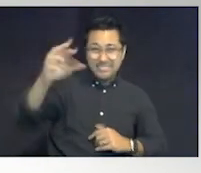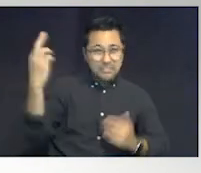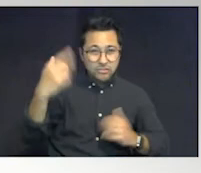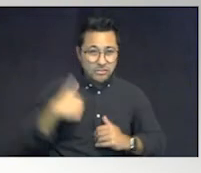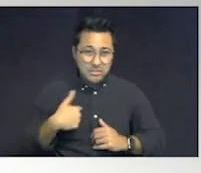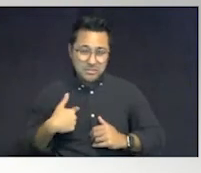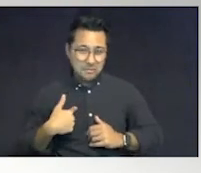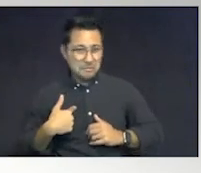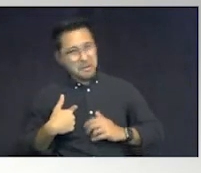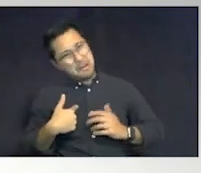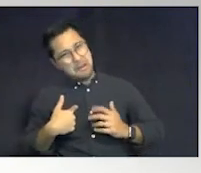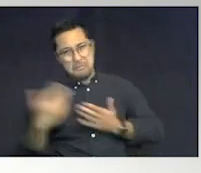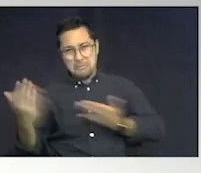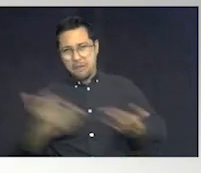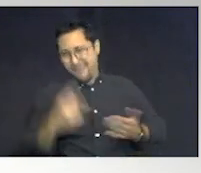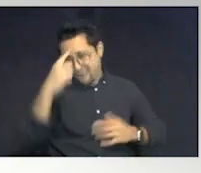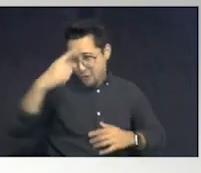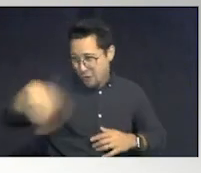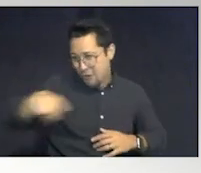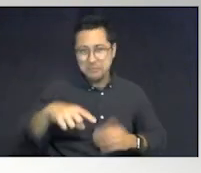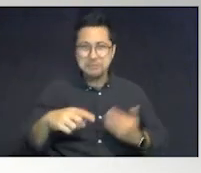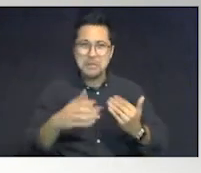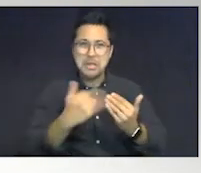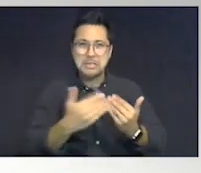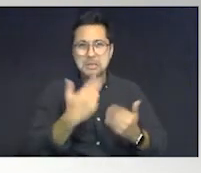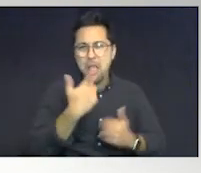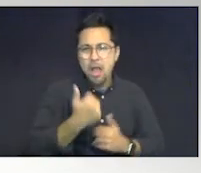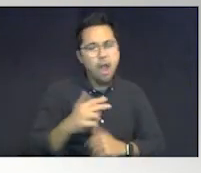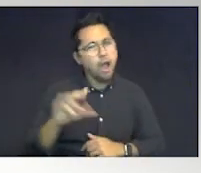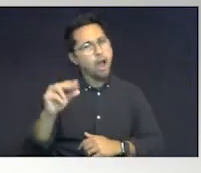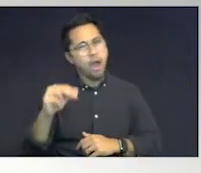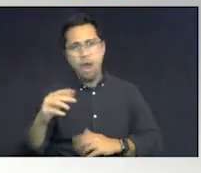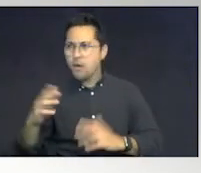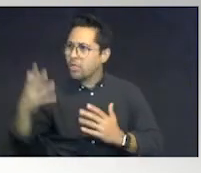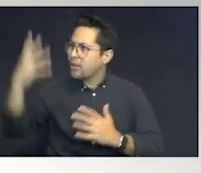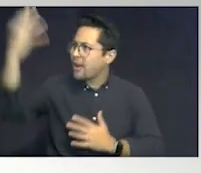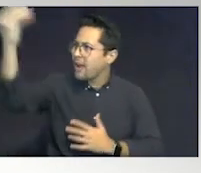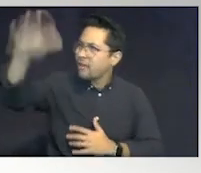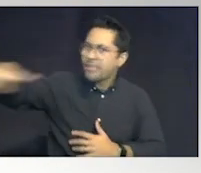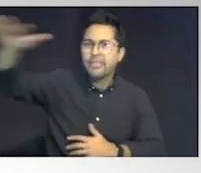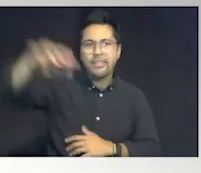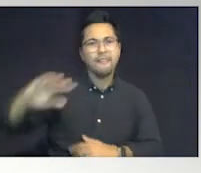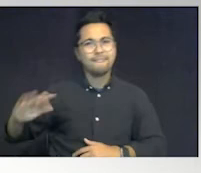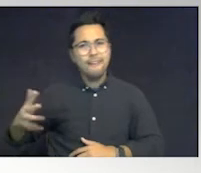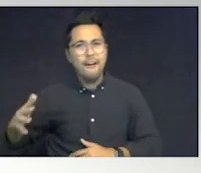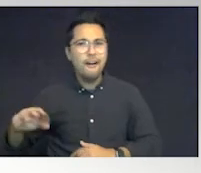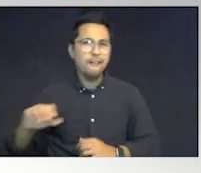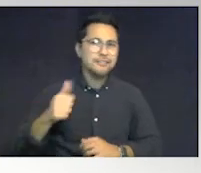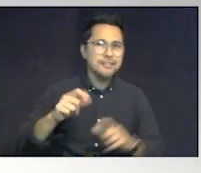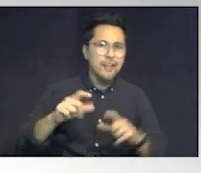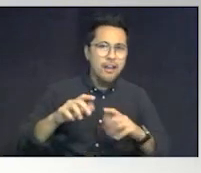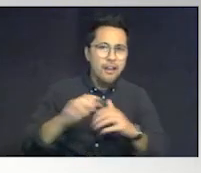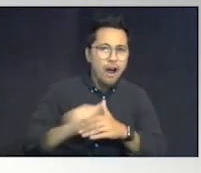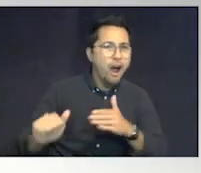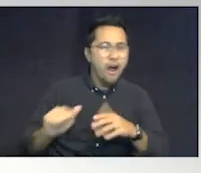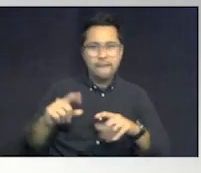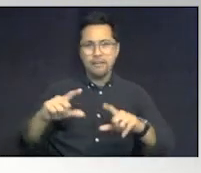for convenience for all of you. They're out there. It's $5. And I get $10 for the license plate. Everything's $5.